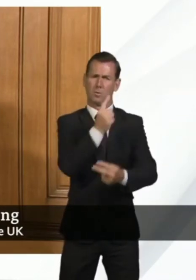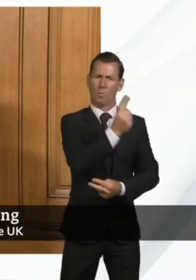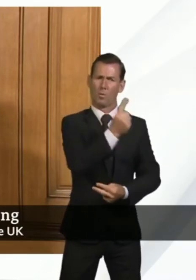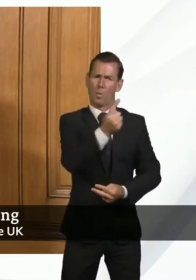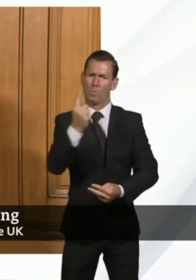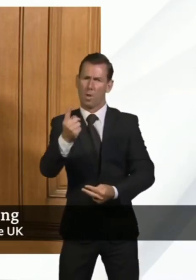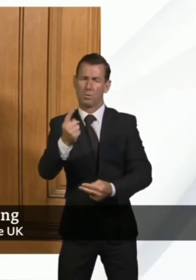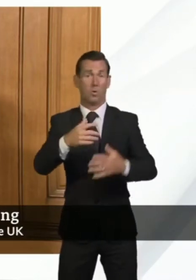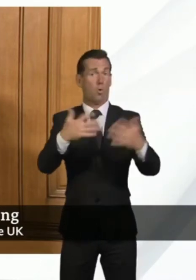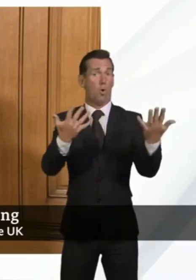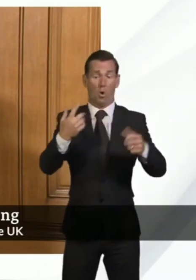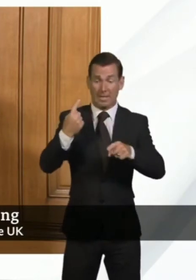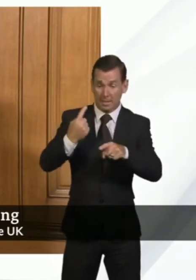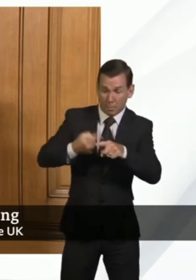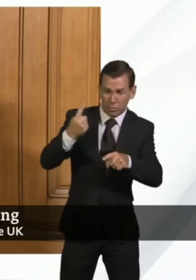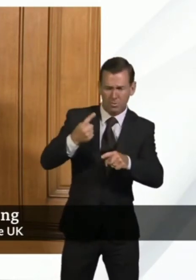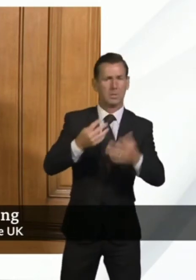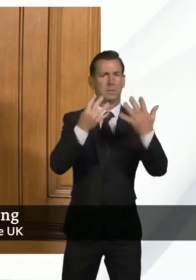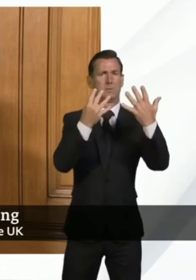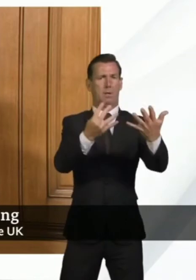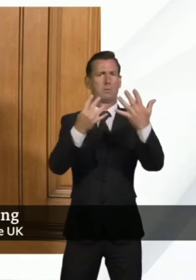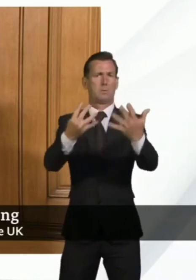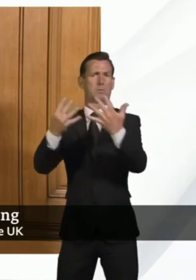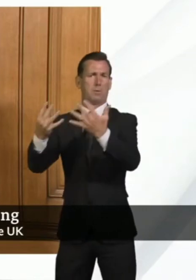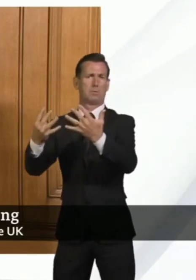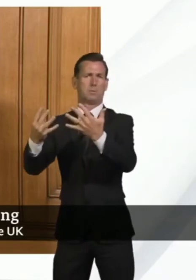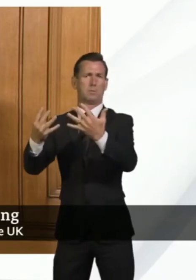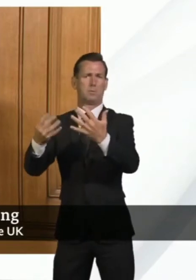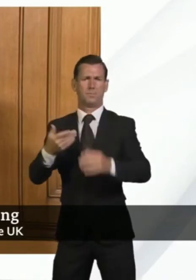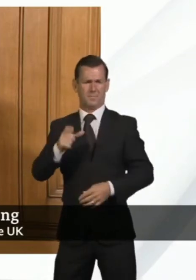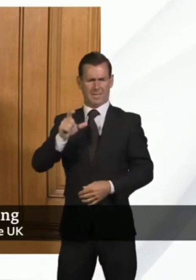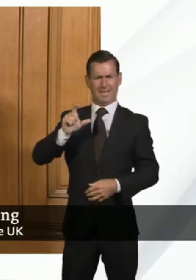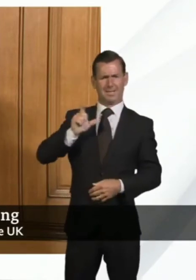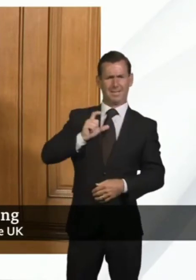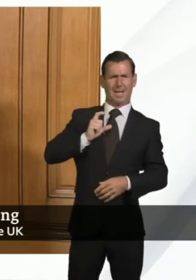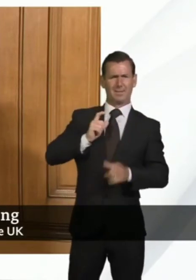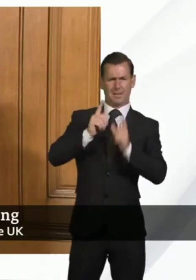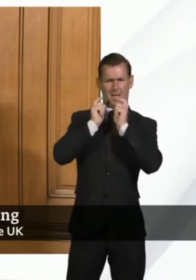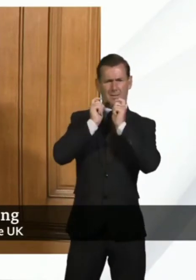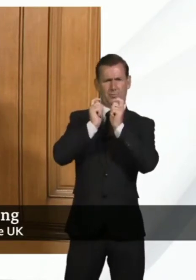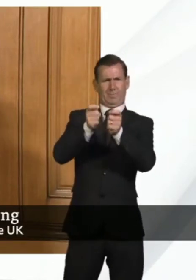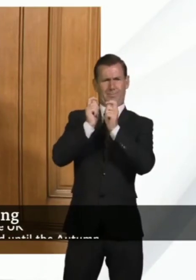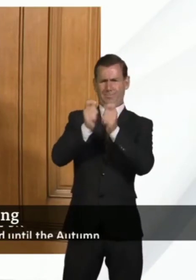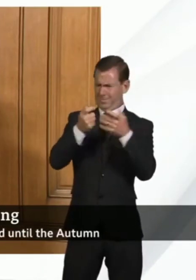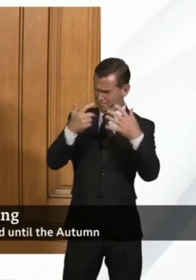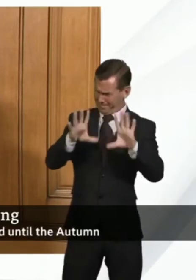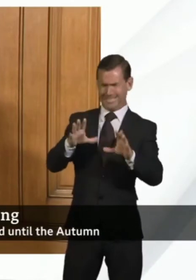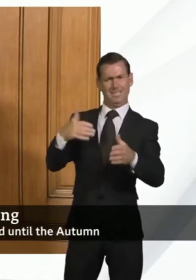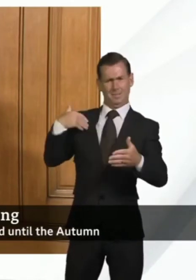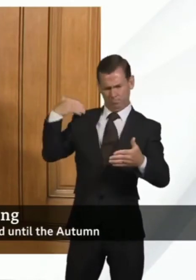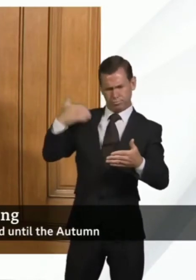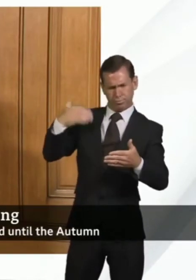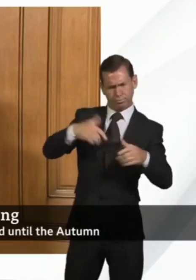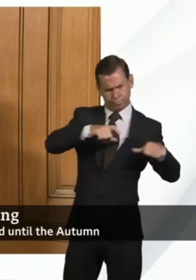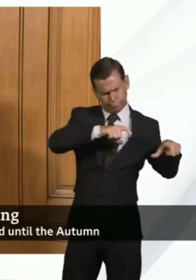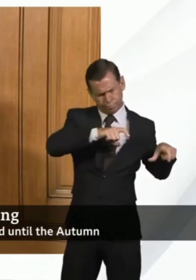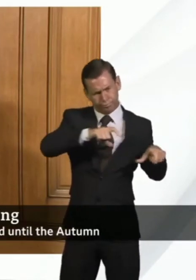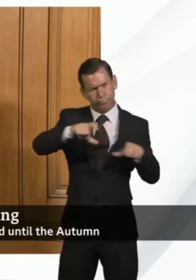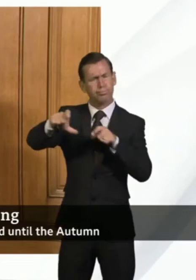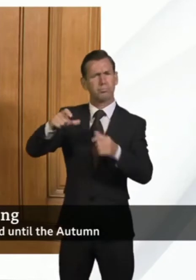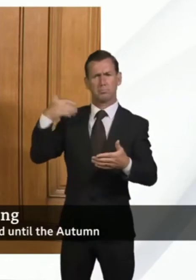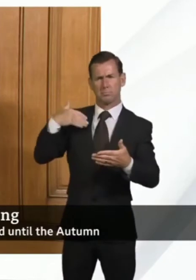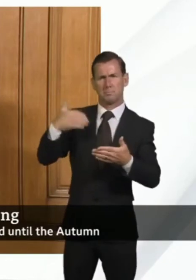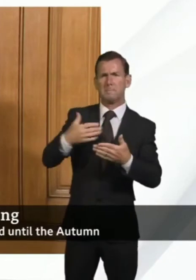999. We've also kept services such as cancer going throughout this. There has been some disruption and